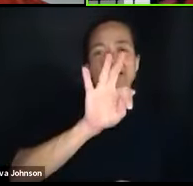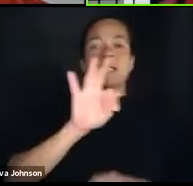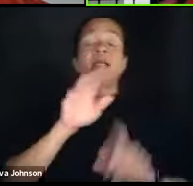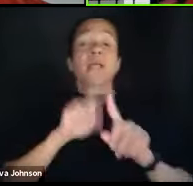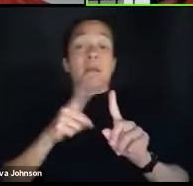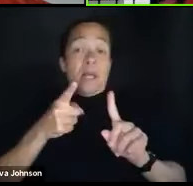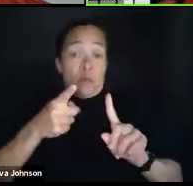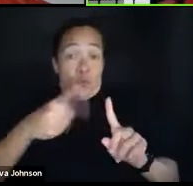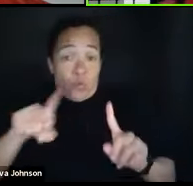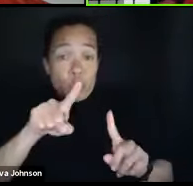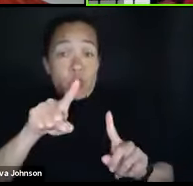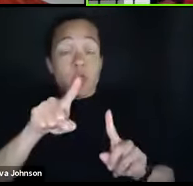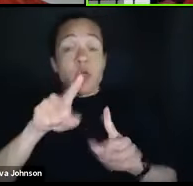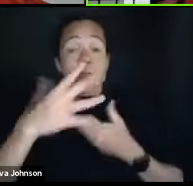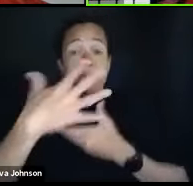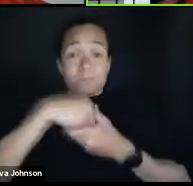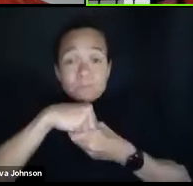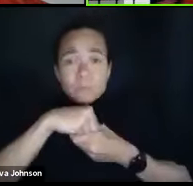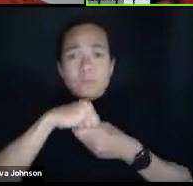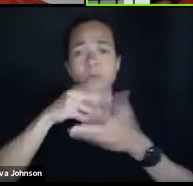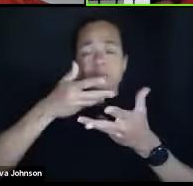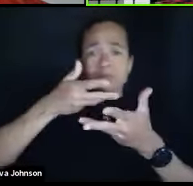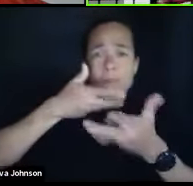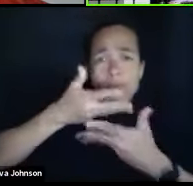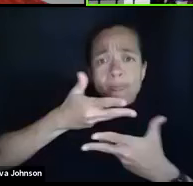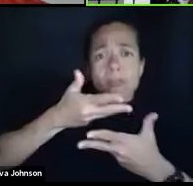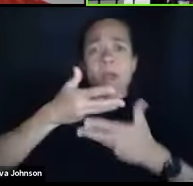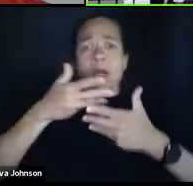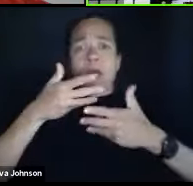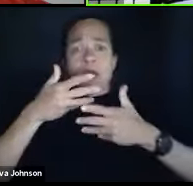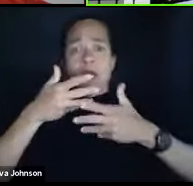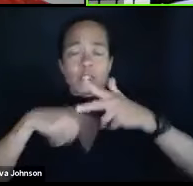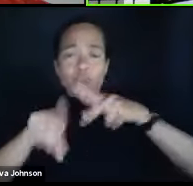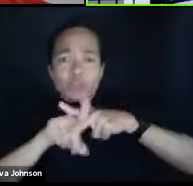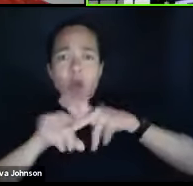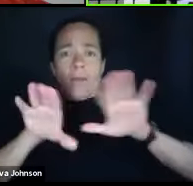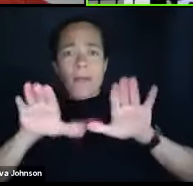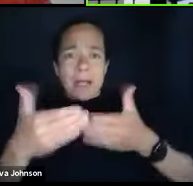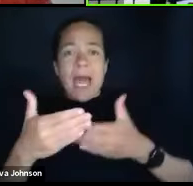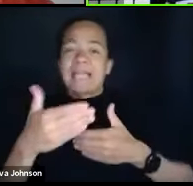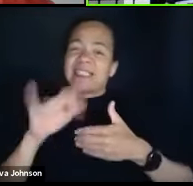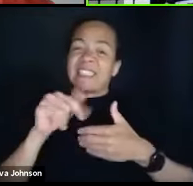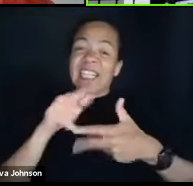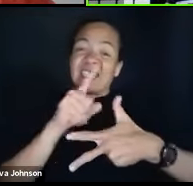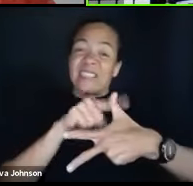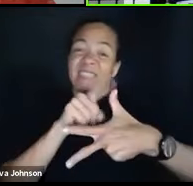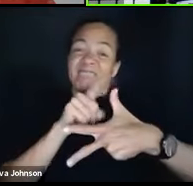engaged and attending class is really number one. What do you think number two is?